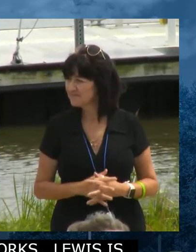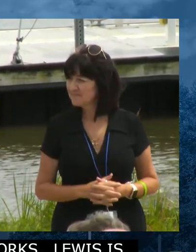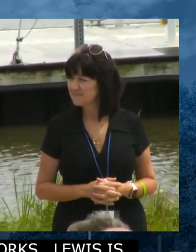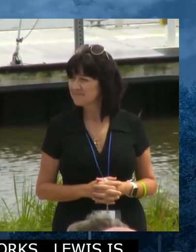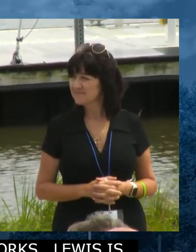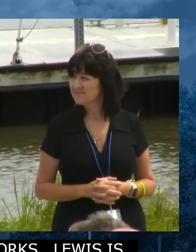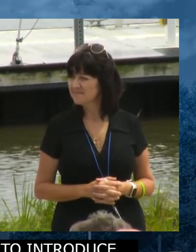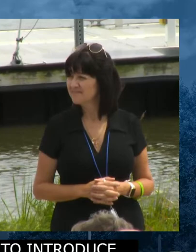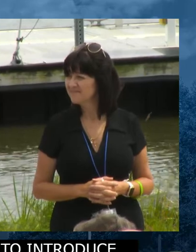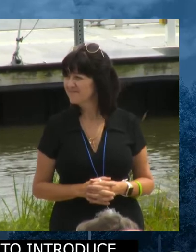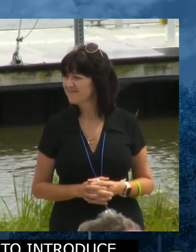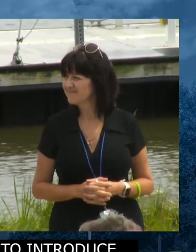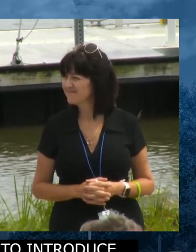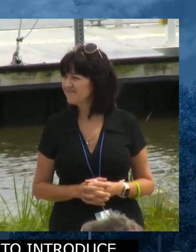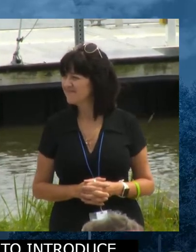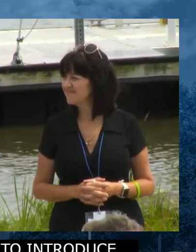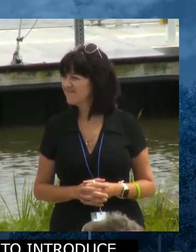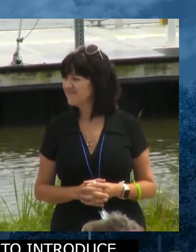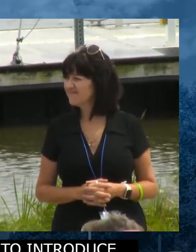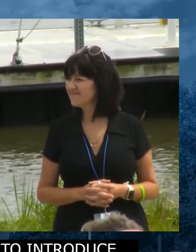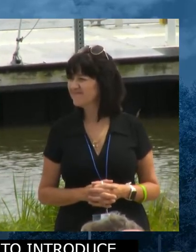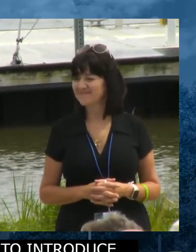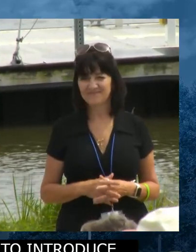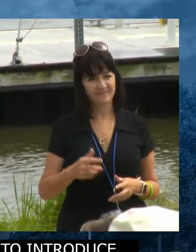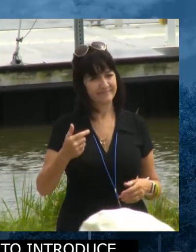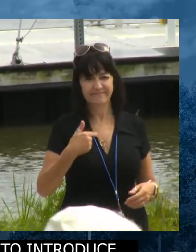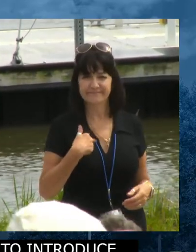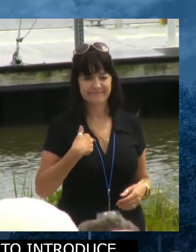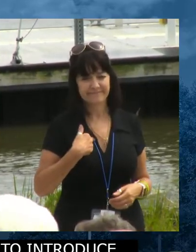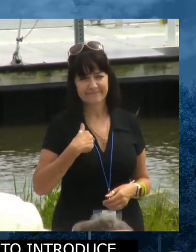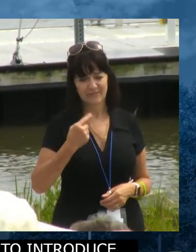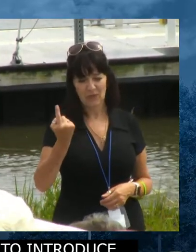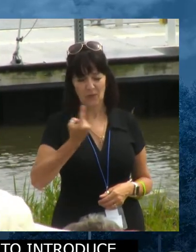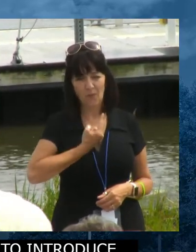You saw, was probably the only knucklehead with a jacket on, took it off. It's much better.